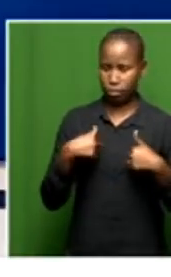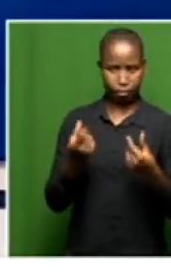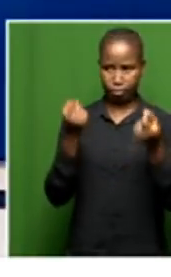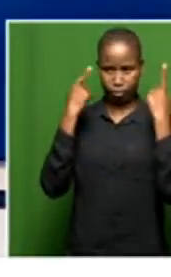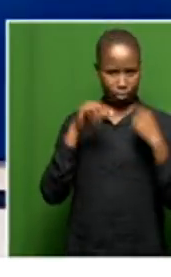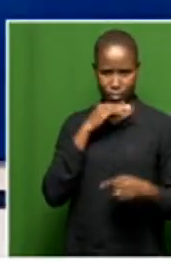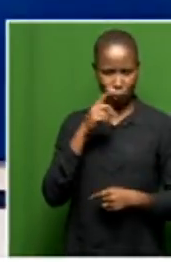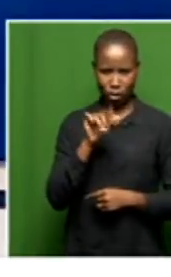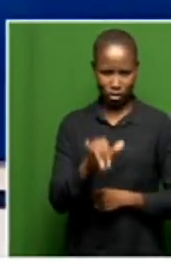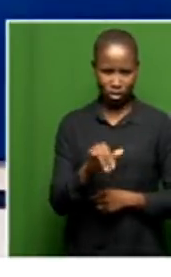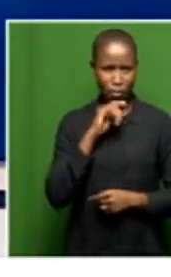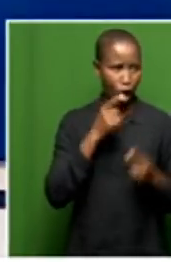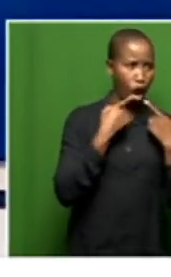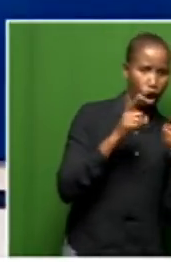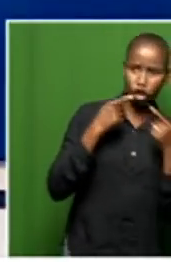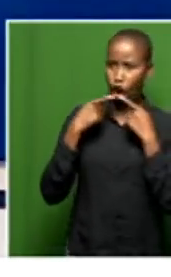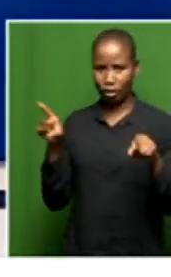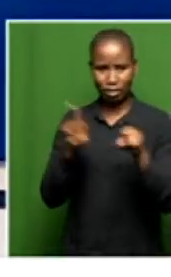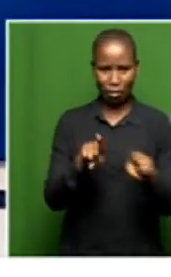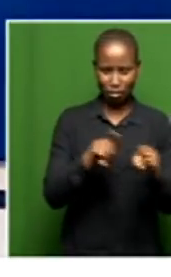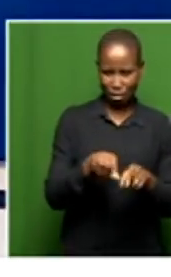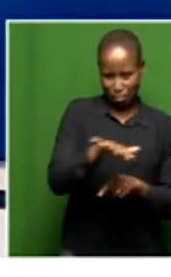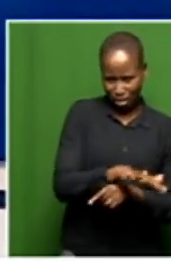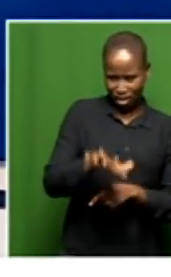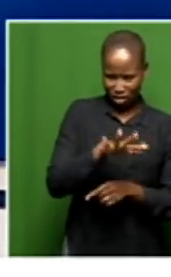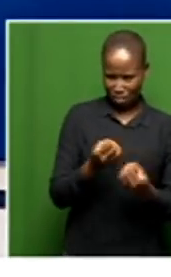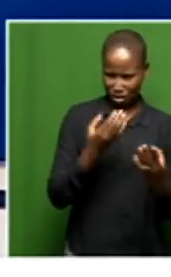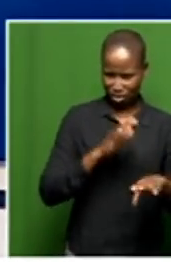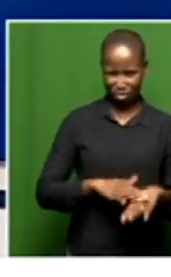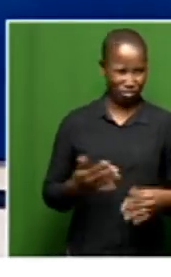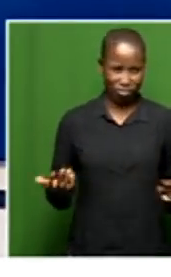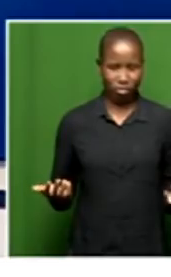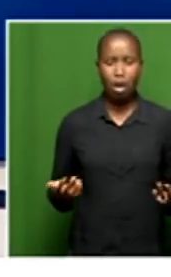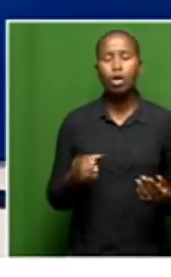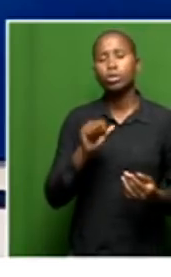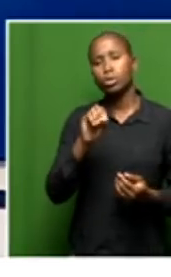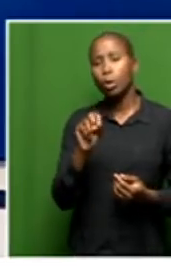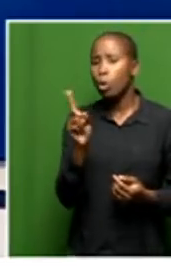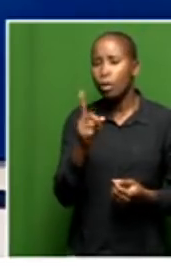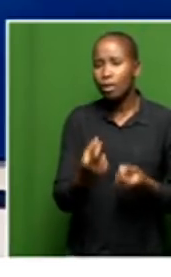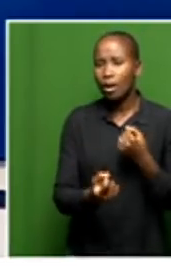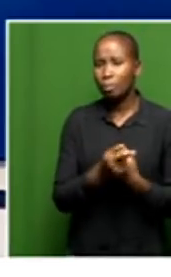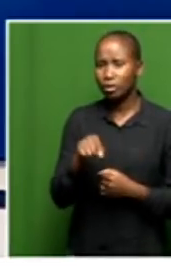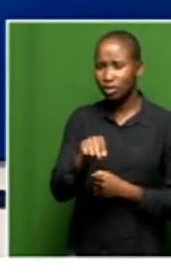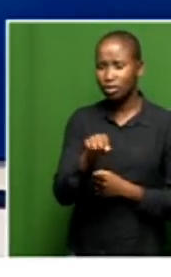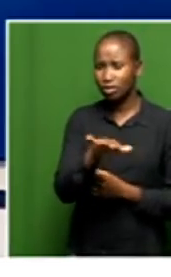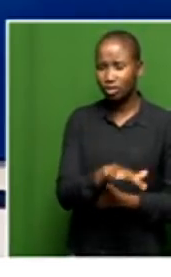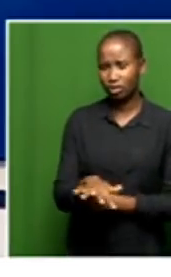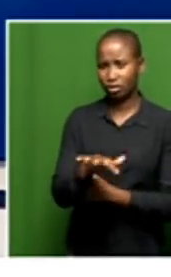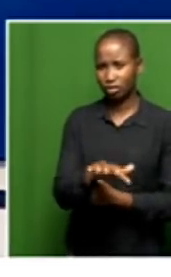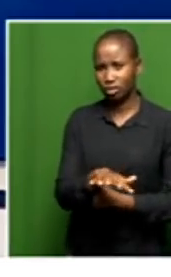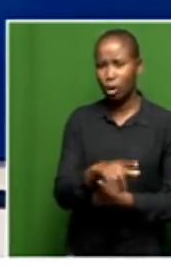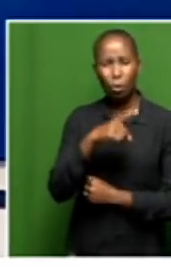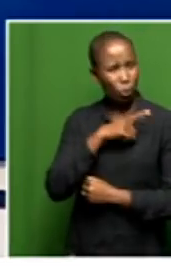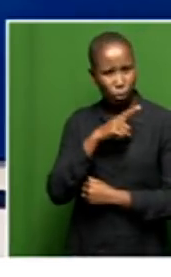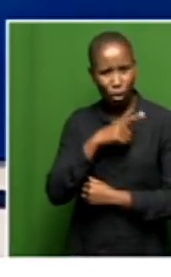what that means, how you launch the same facility several times. But what is actually going on, and why is it that